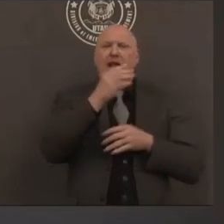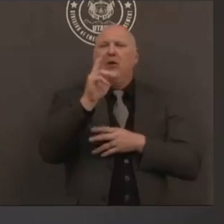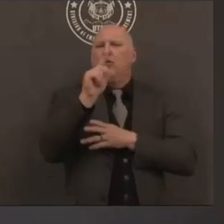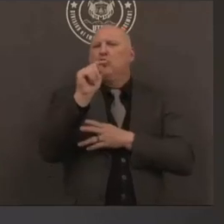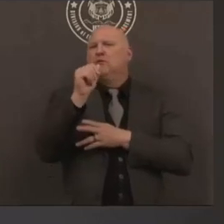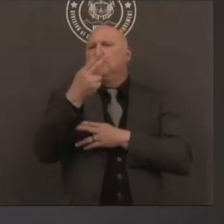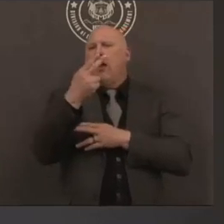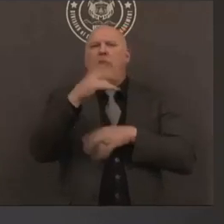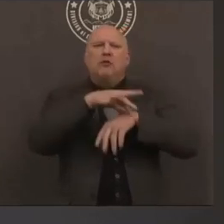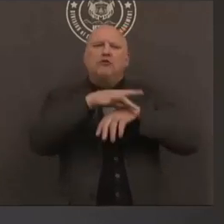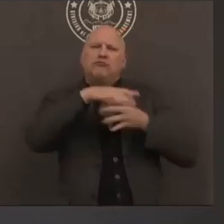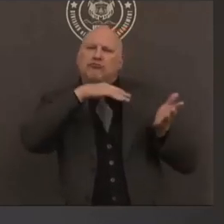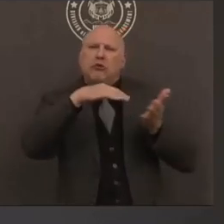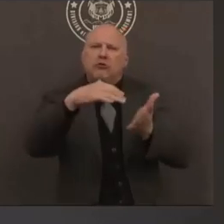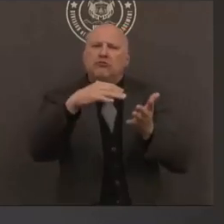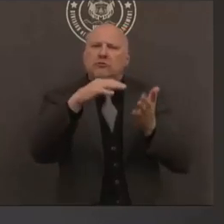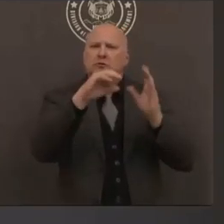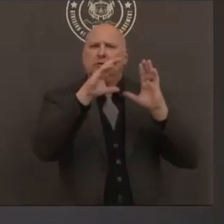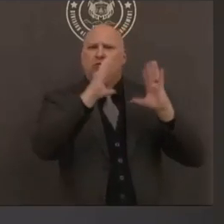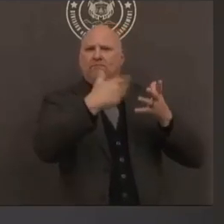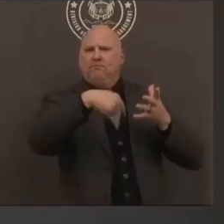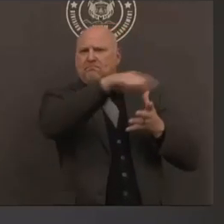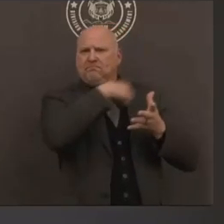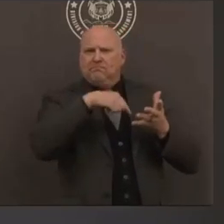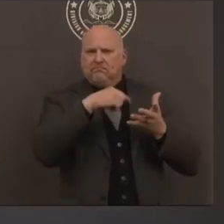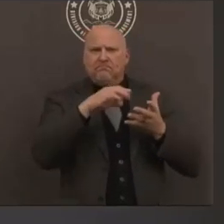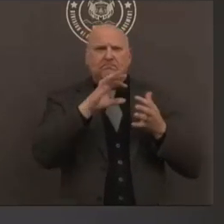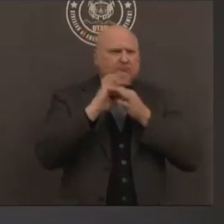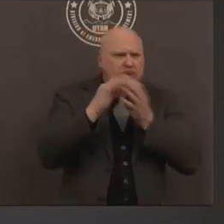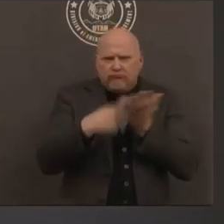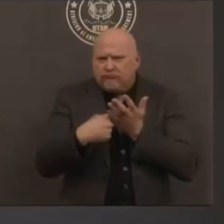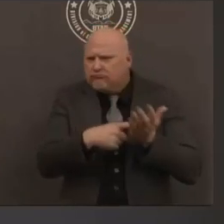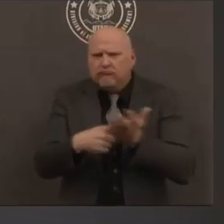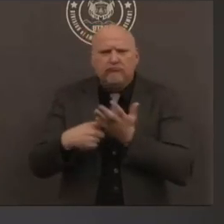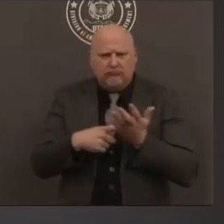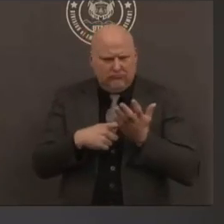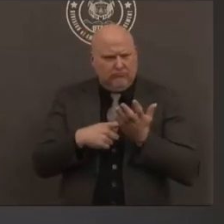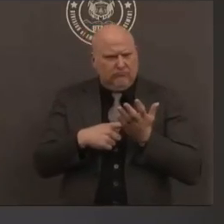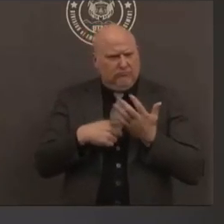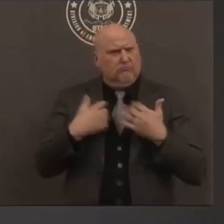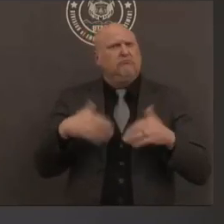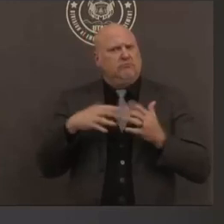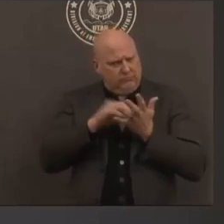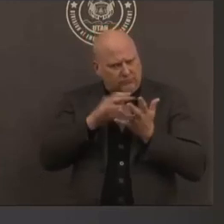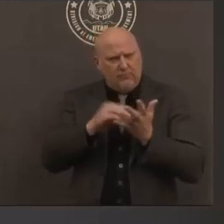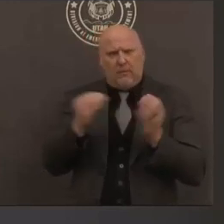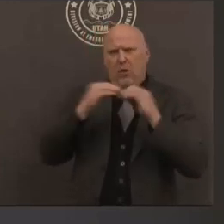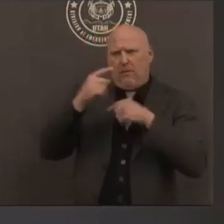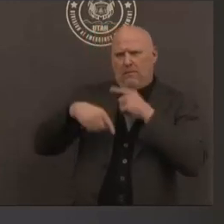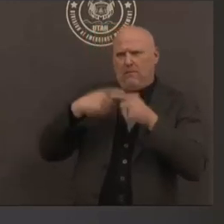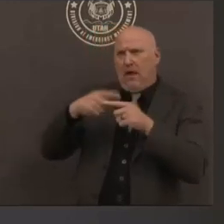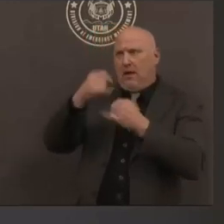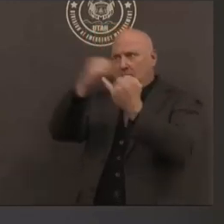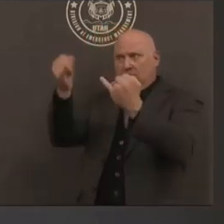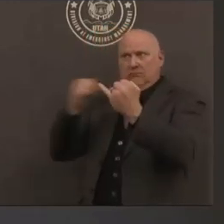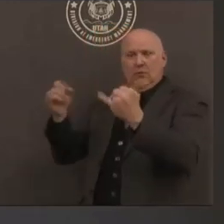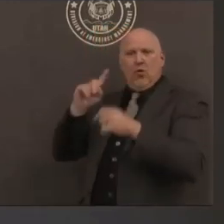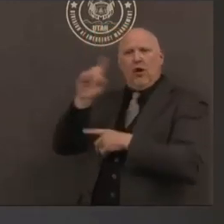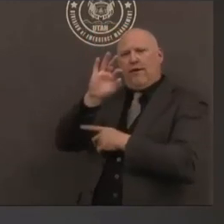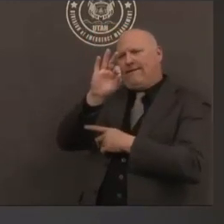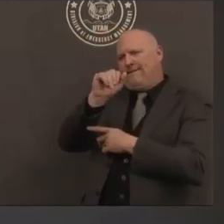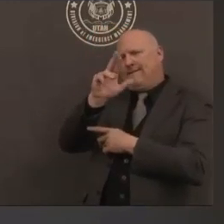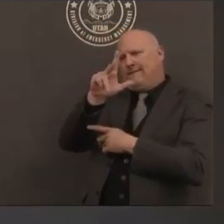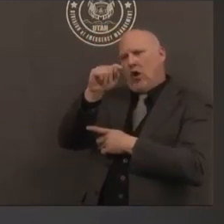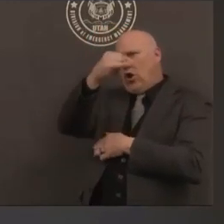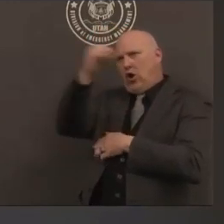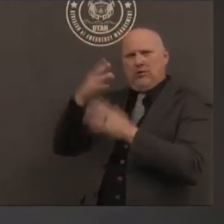this particular fault line and and why we are experiencing what we're now at like almost 1250 uh